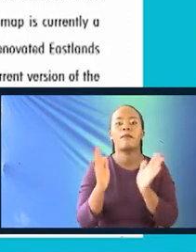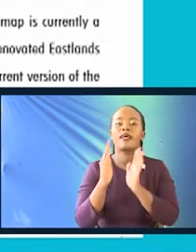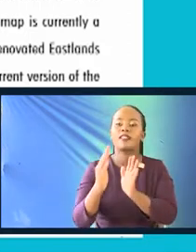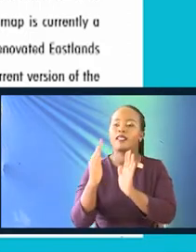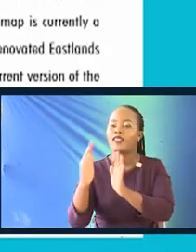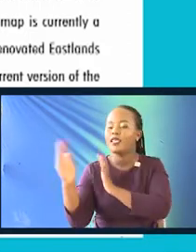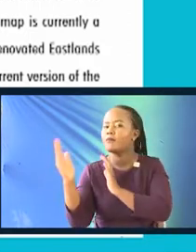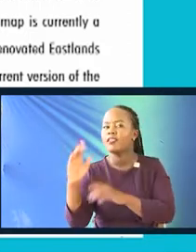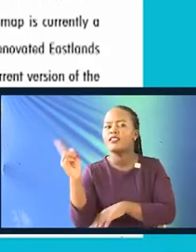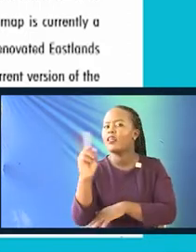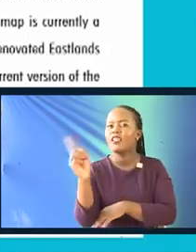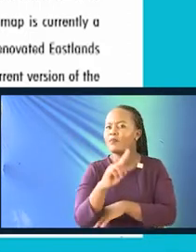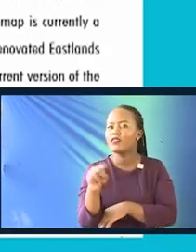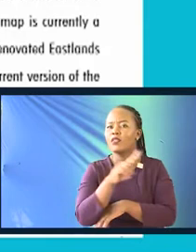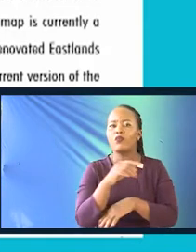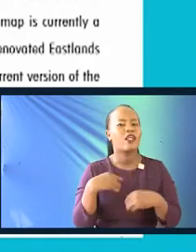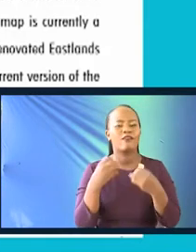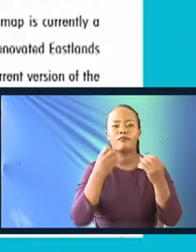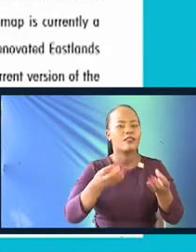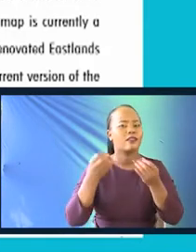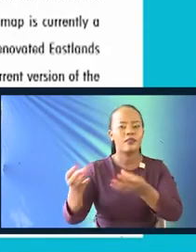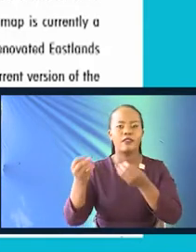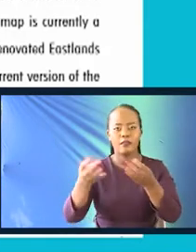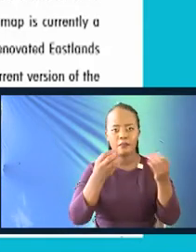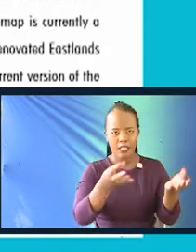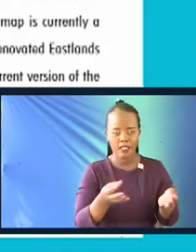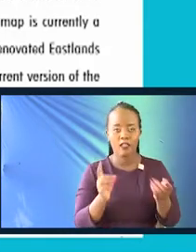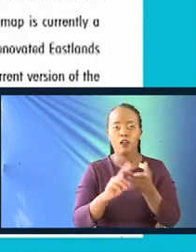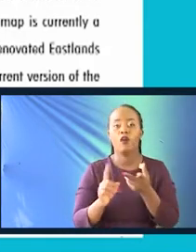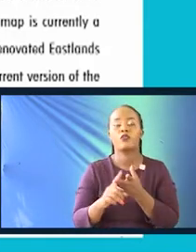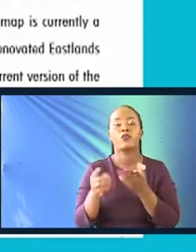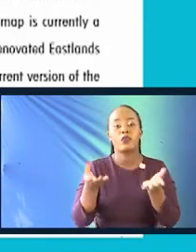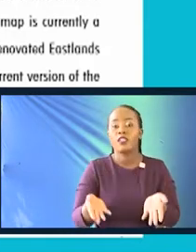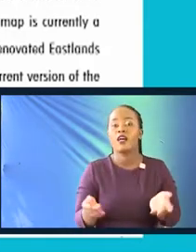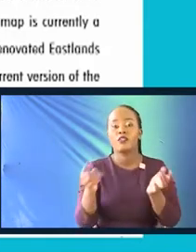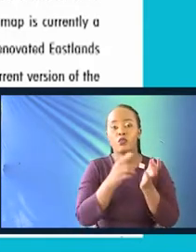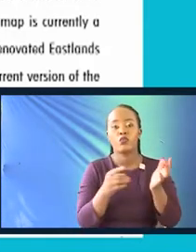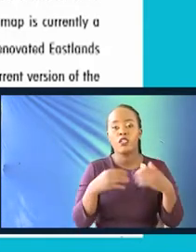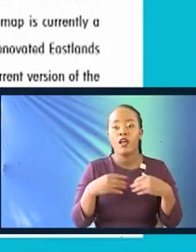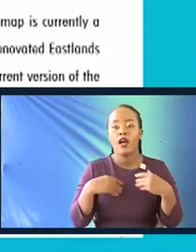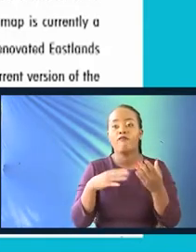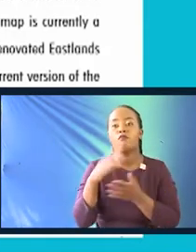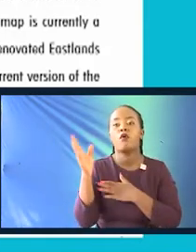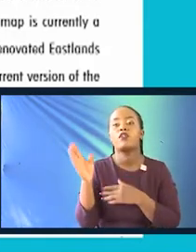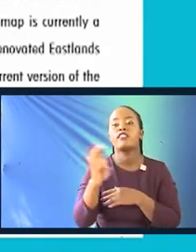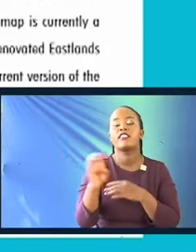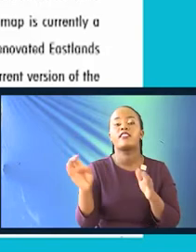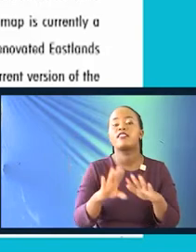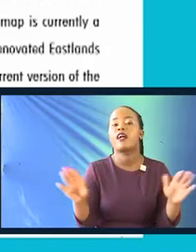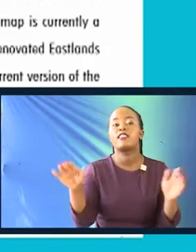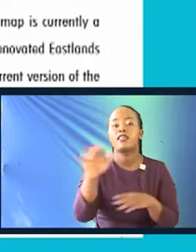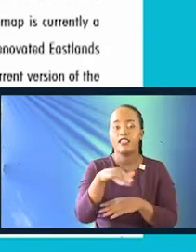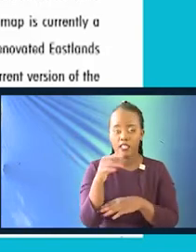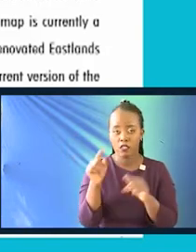many there are. There are actually a lot more than we think there are. And we want to put this up as a map online. At the moment, it's a map on the floor at Eastlands Library. So